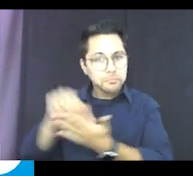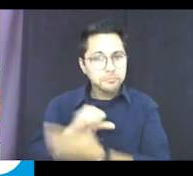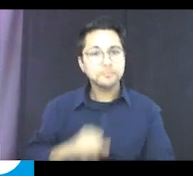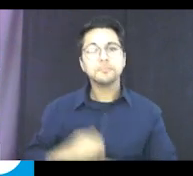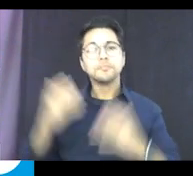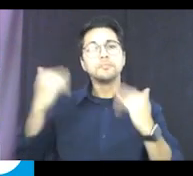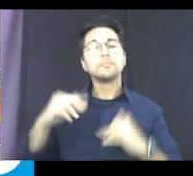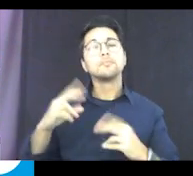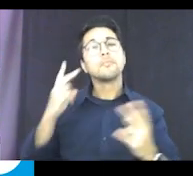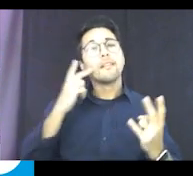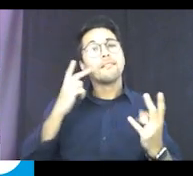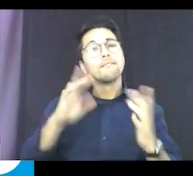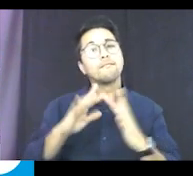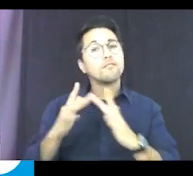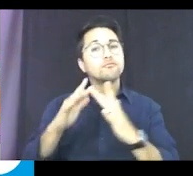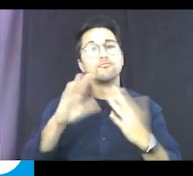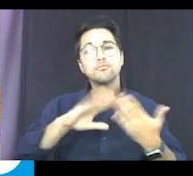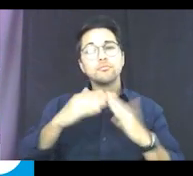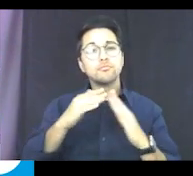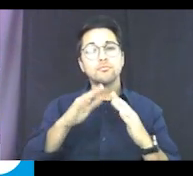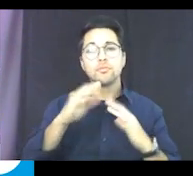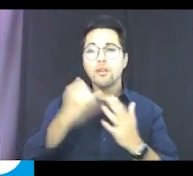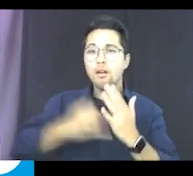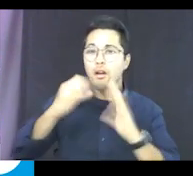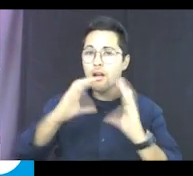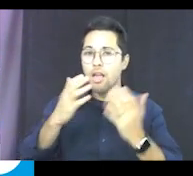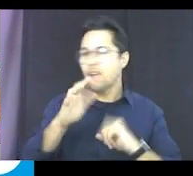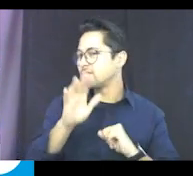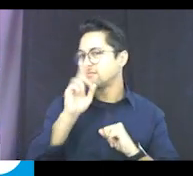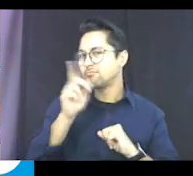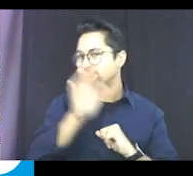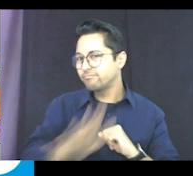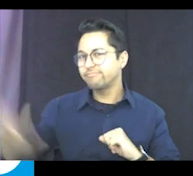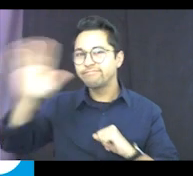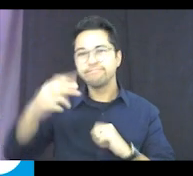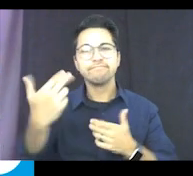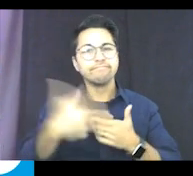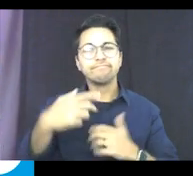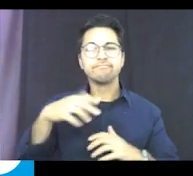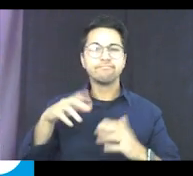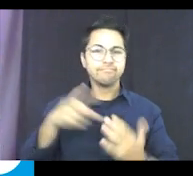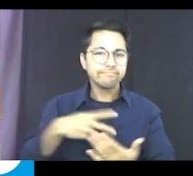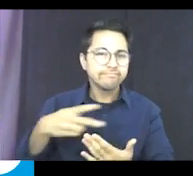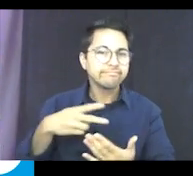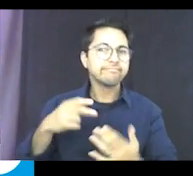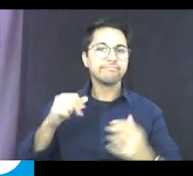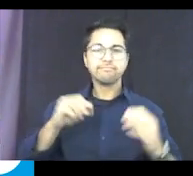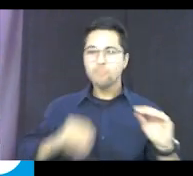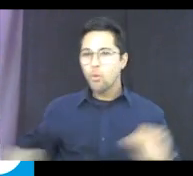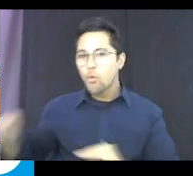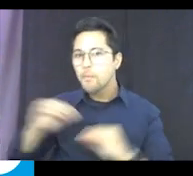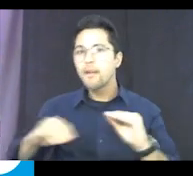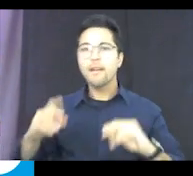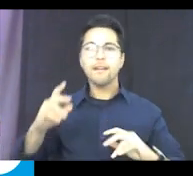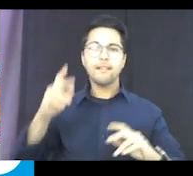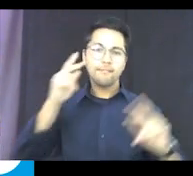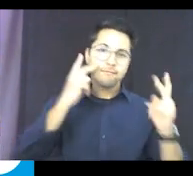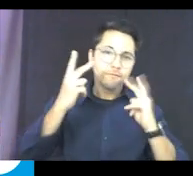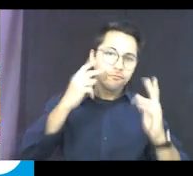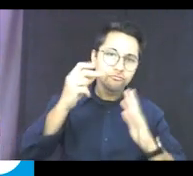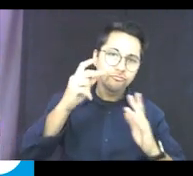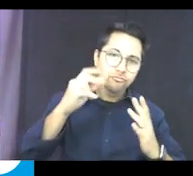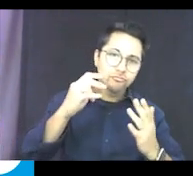virtual community art classes. So from across the state, you can join us doing dance and movement, theater, visual art and music.